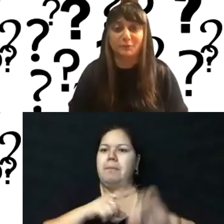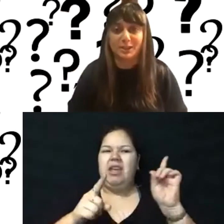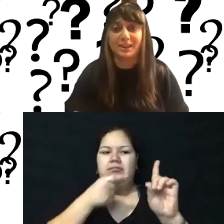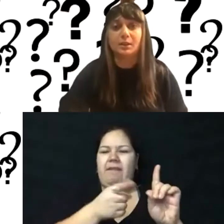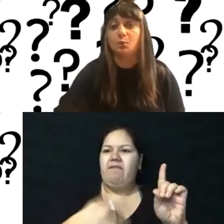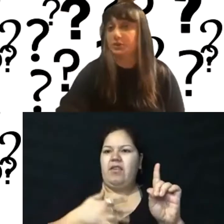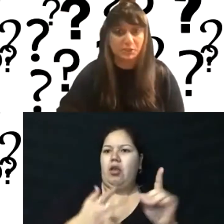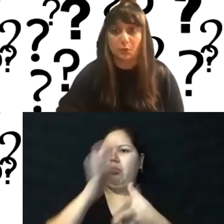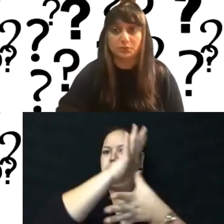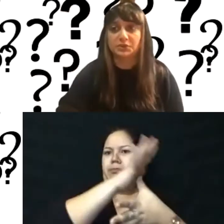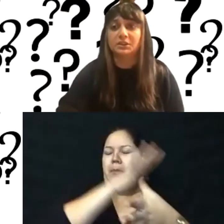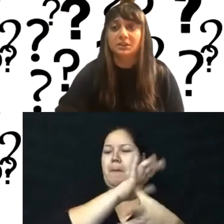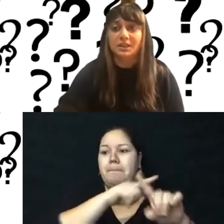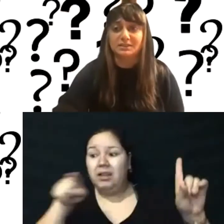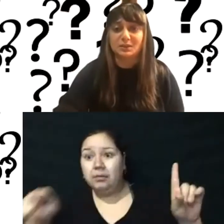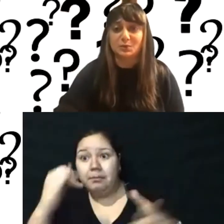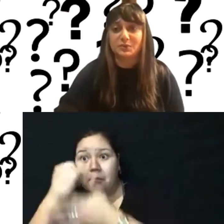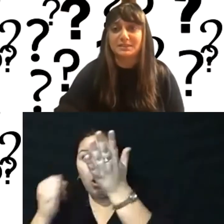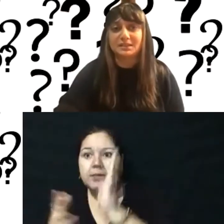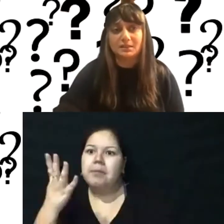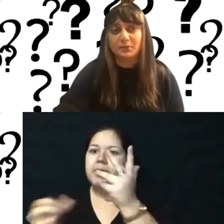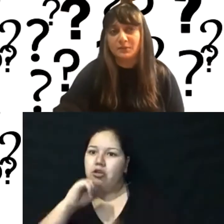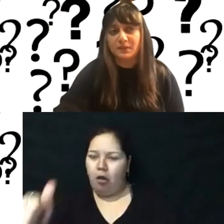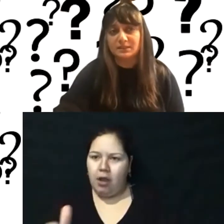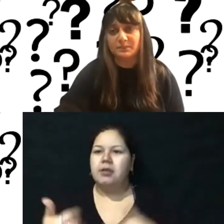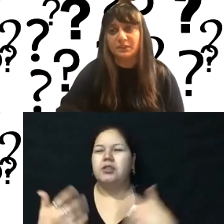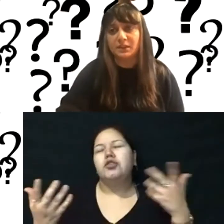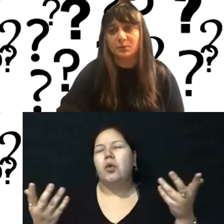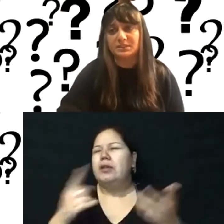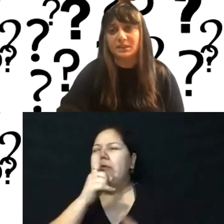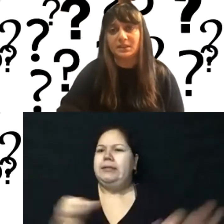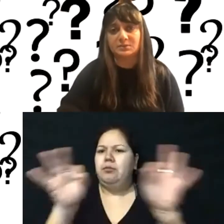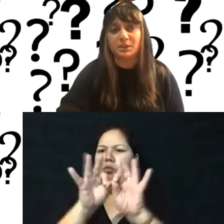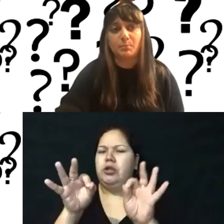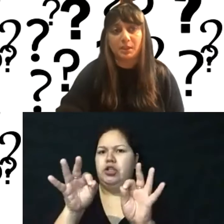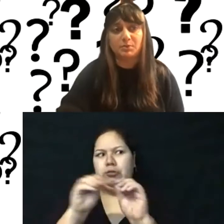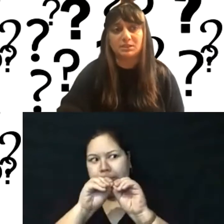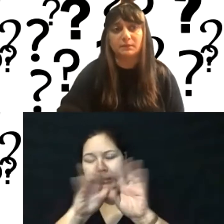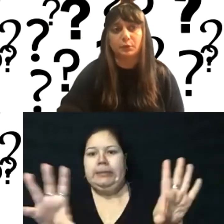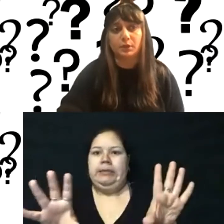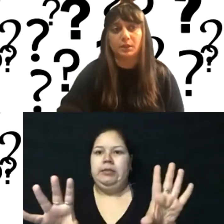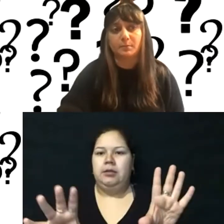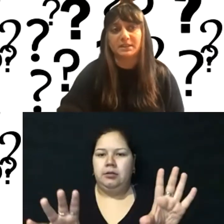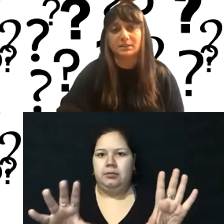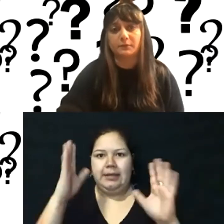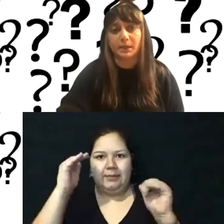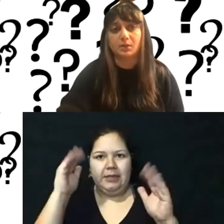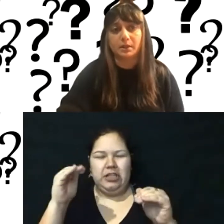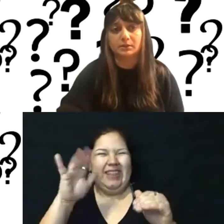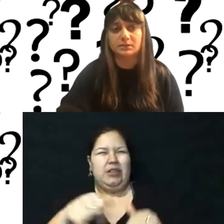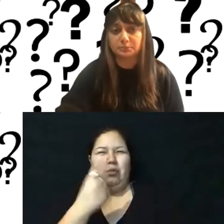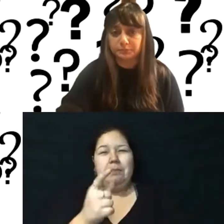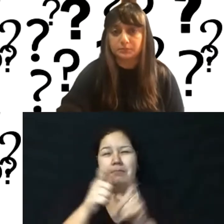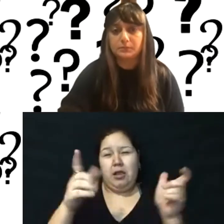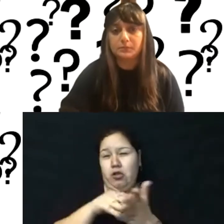day every day, which we don't. And so that's, I think that that's something that I would say has been a big piece of learning for myself and my